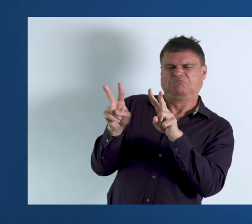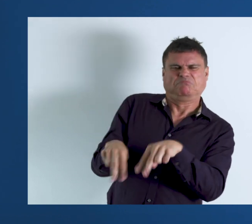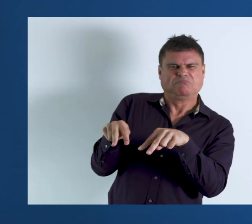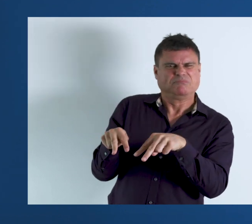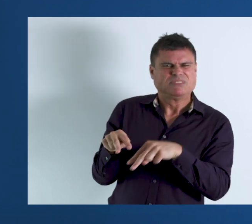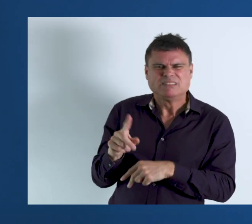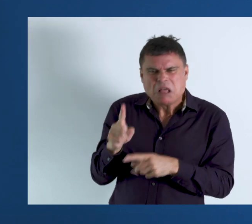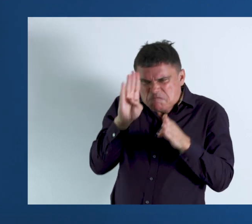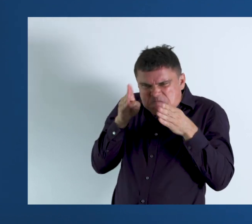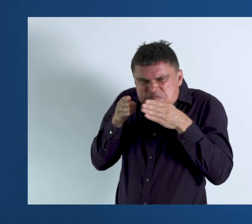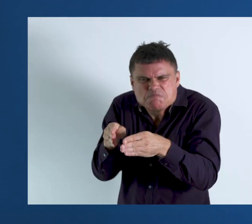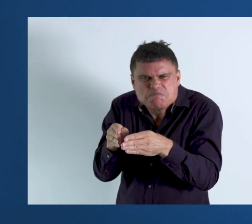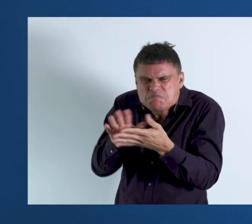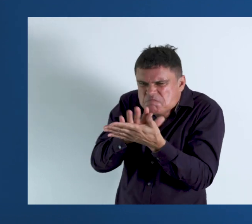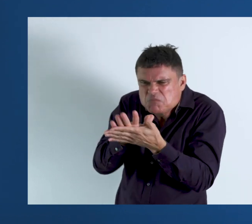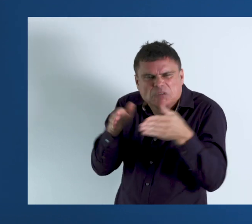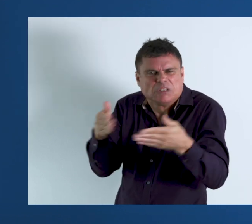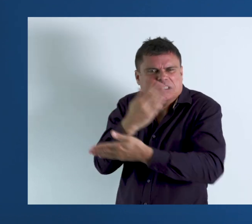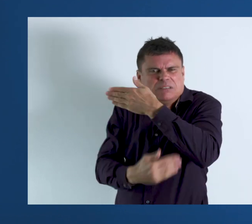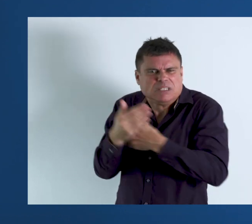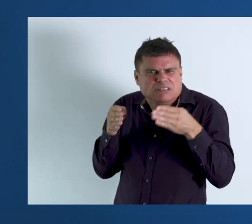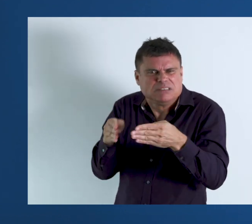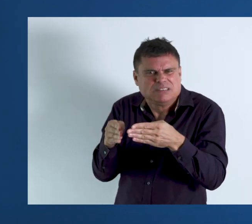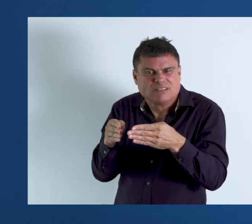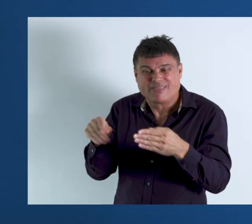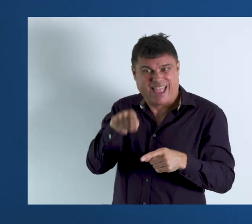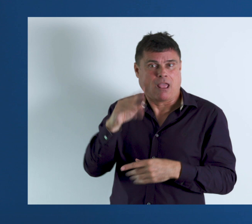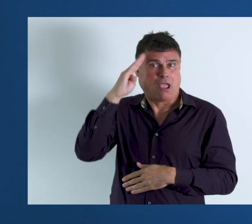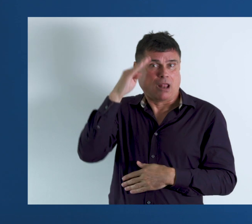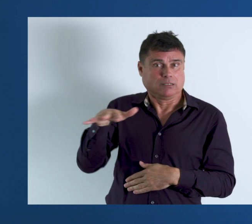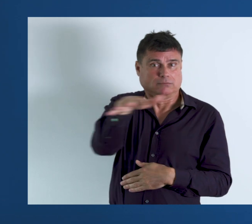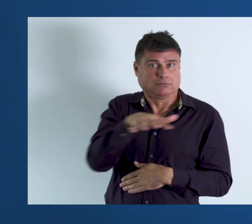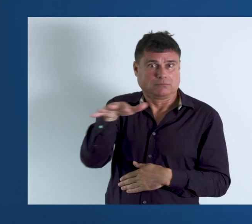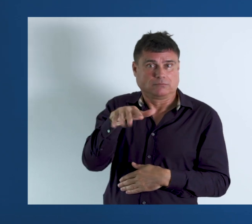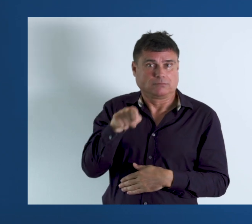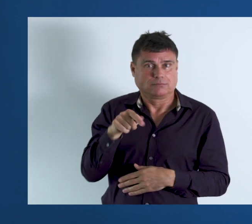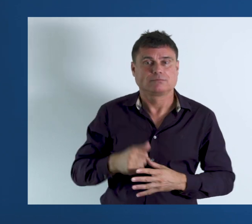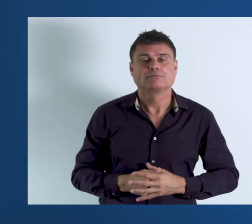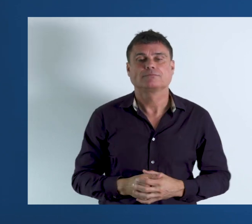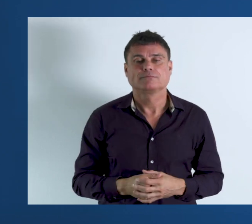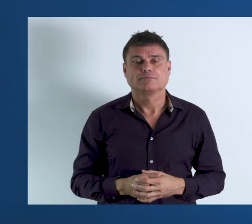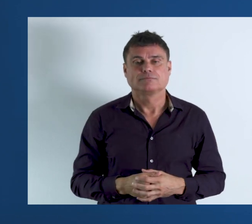and also how narrow the definition of disability was in the census used in Ireland.